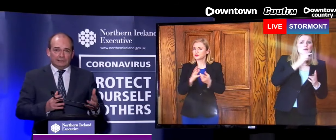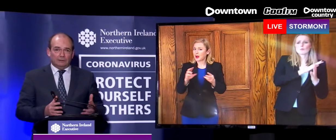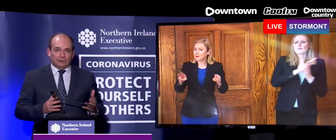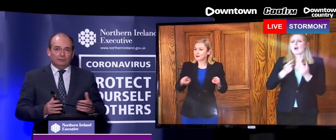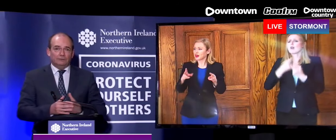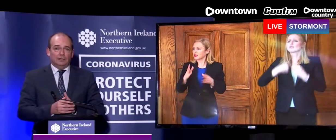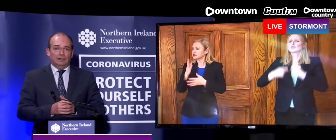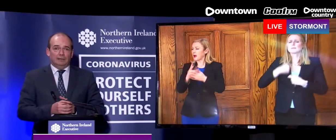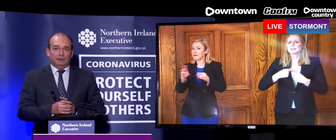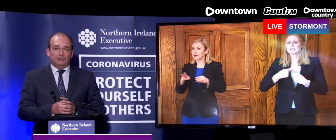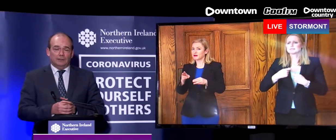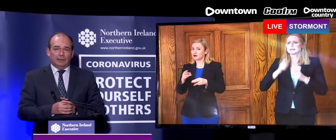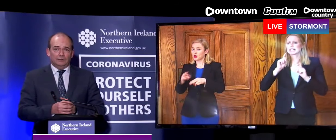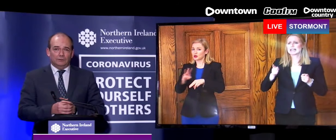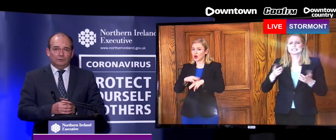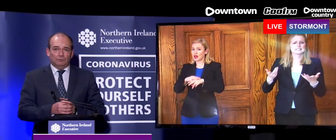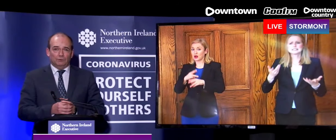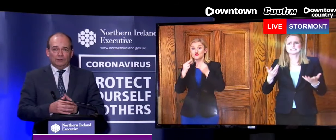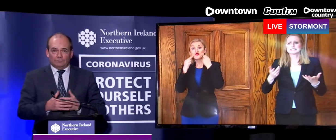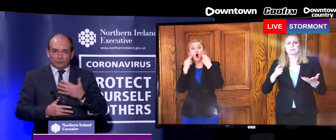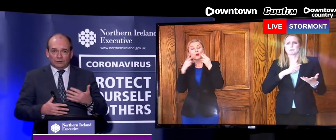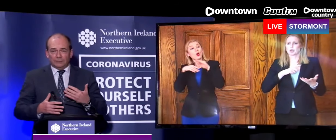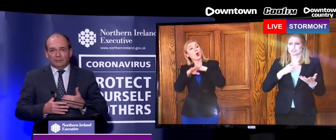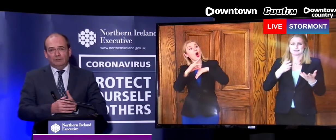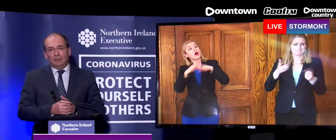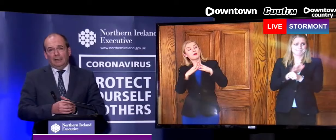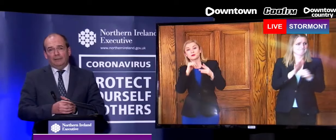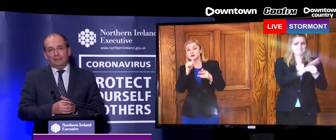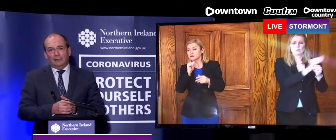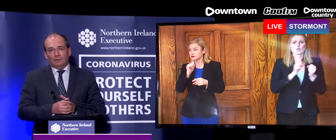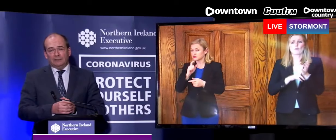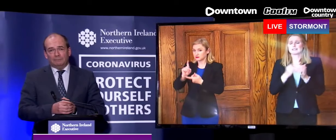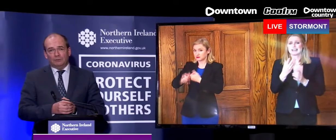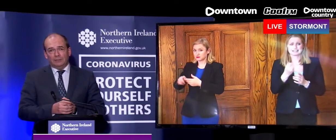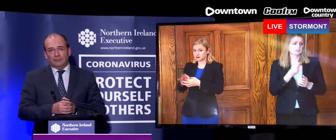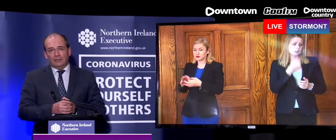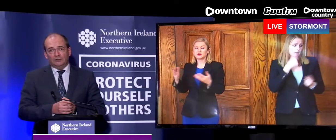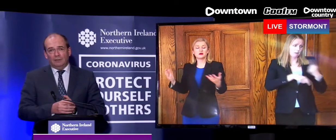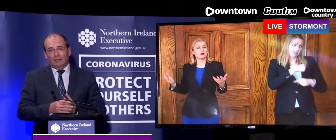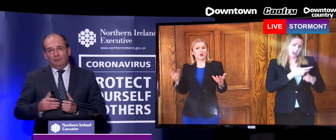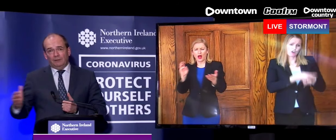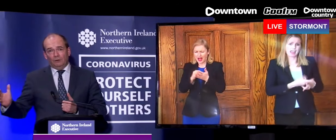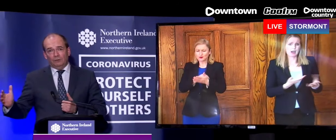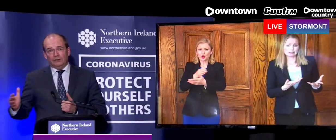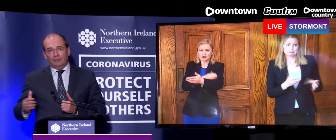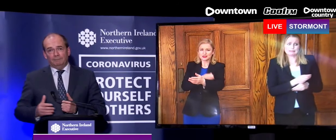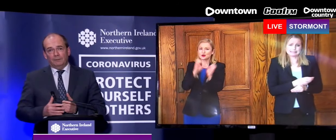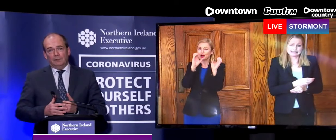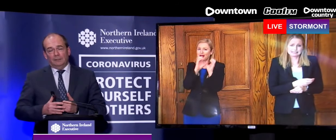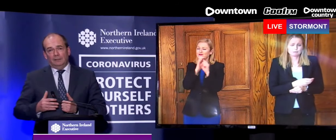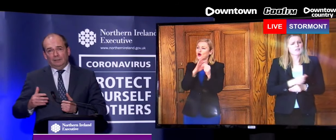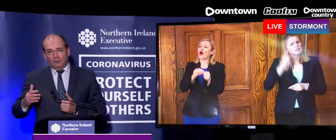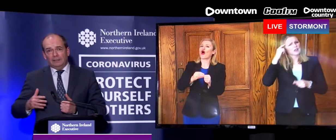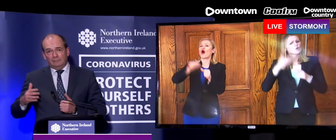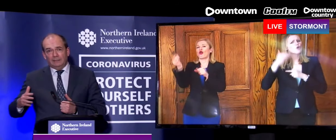we're putting alternatives in place to support those individuals and continue that care where that's absolutely essential. But in the longer term,